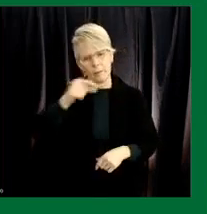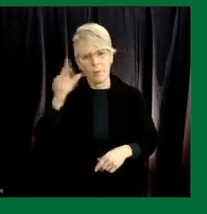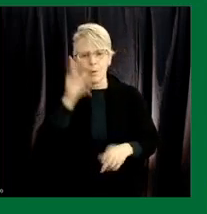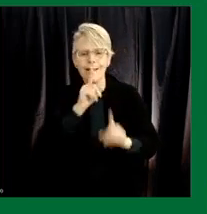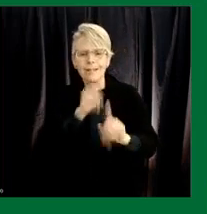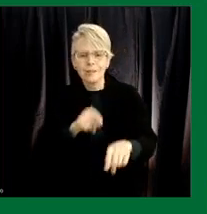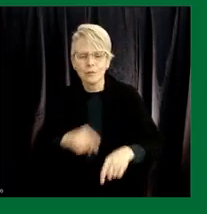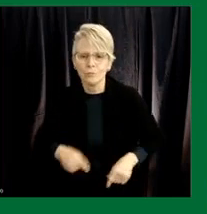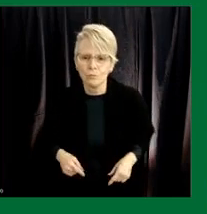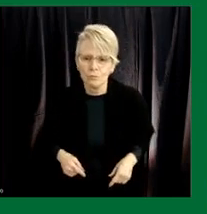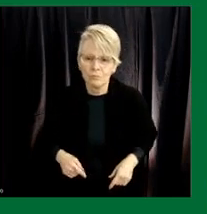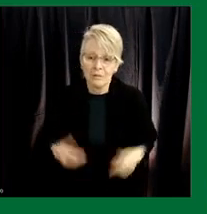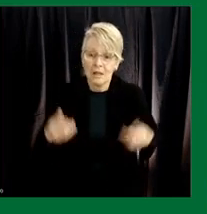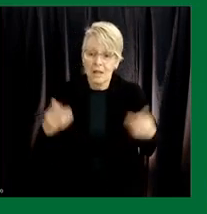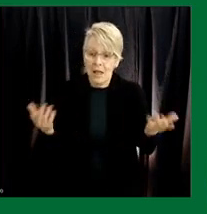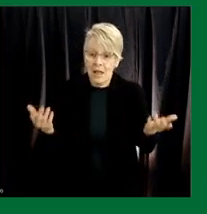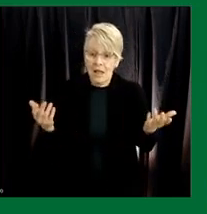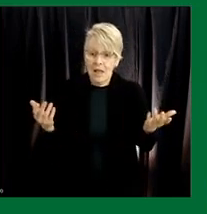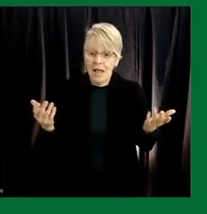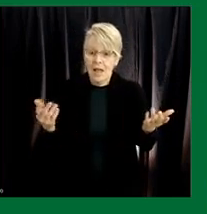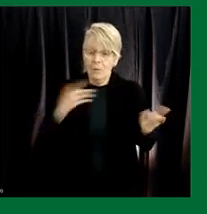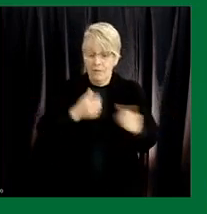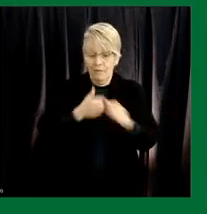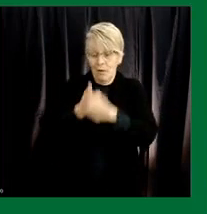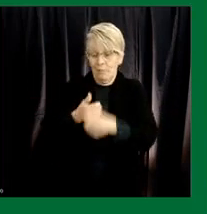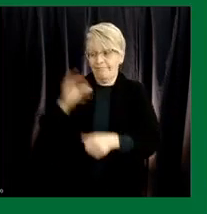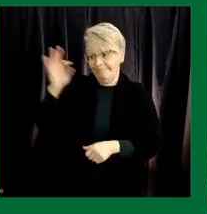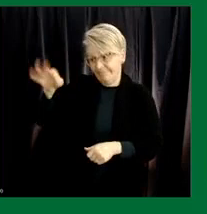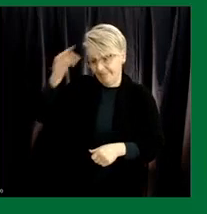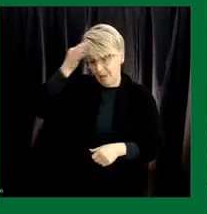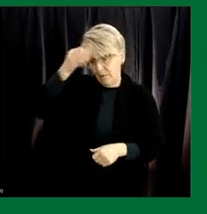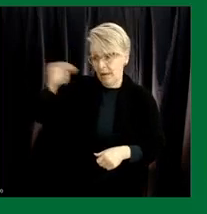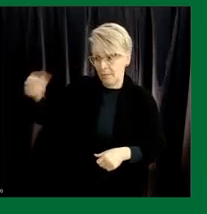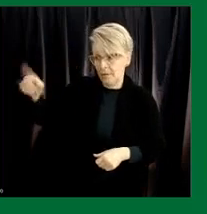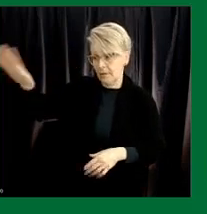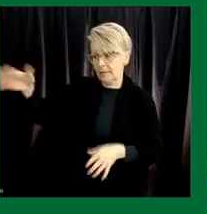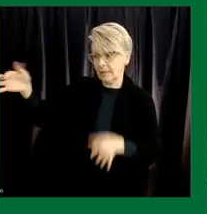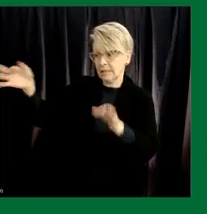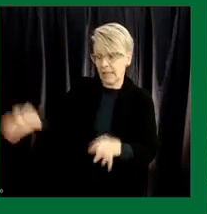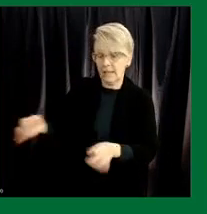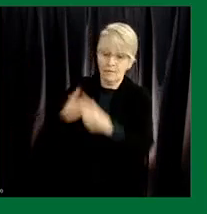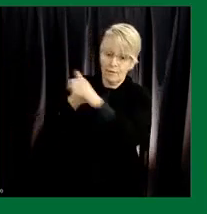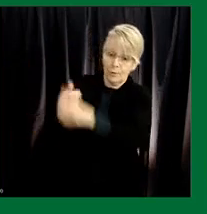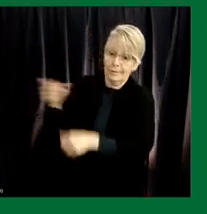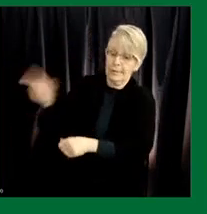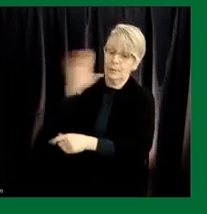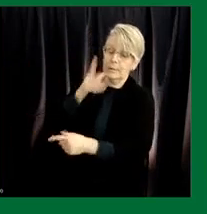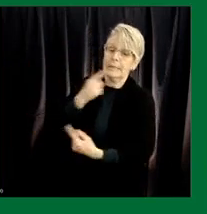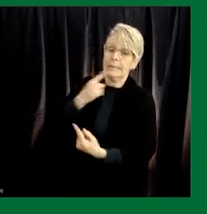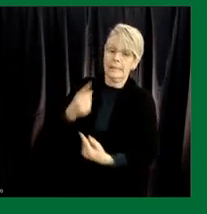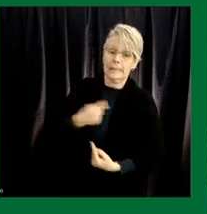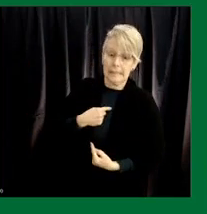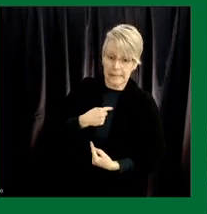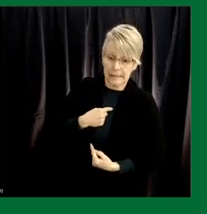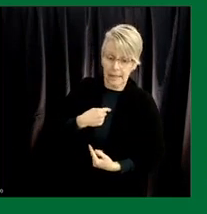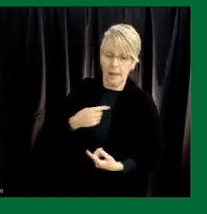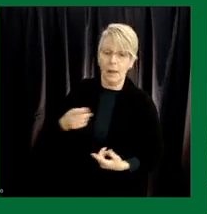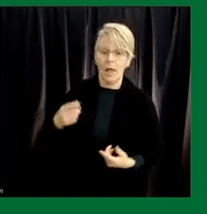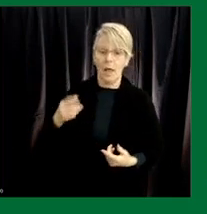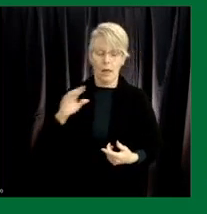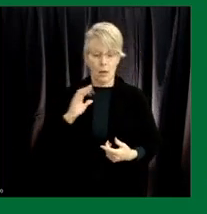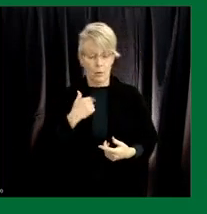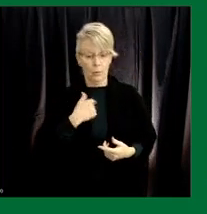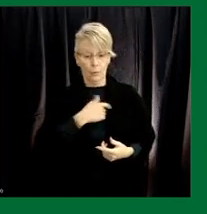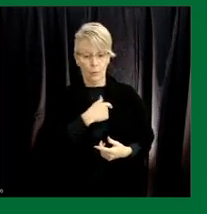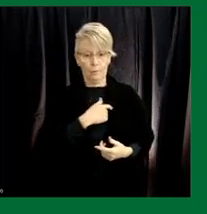say uh it'll be the federal government's timeline on uh you know when they would ultimately make a decision around the funding i would say that the request is on